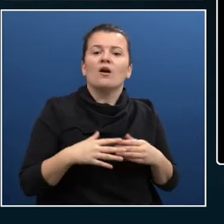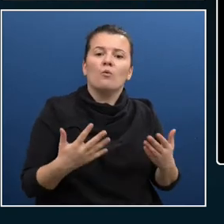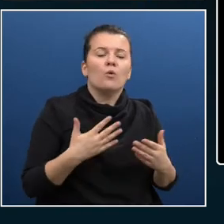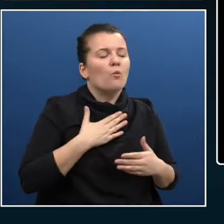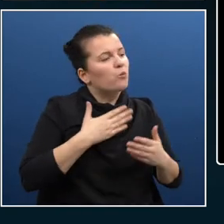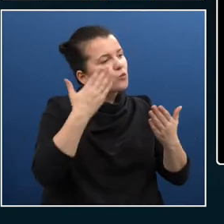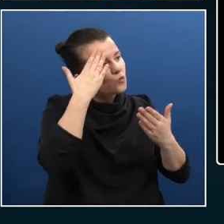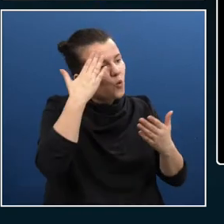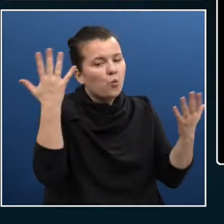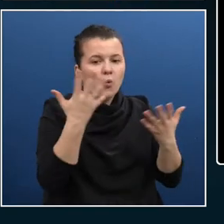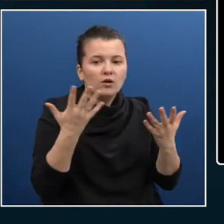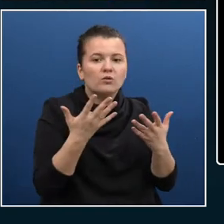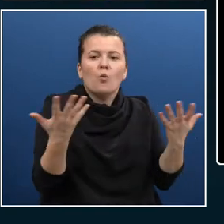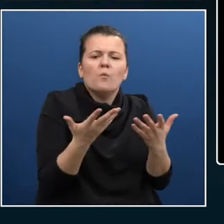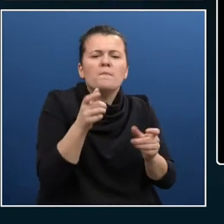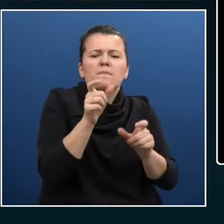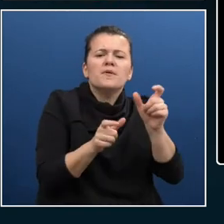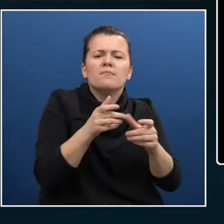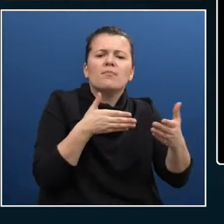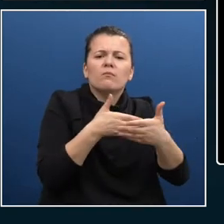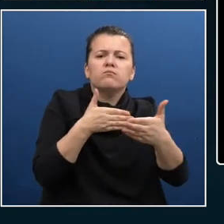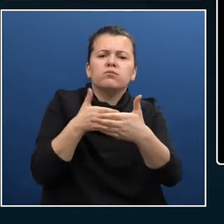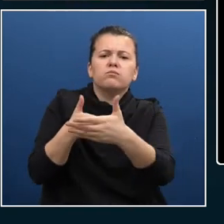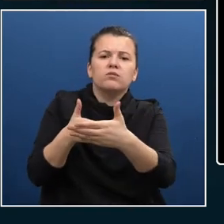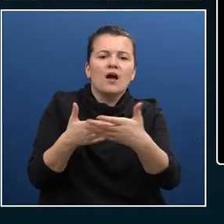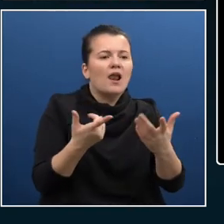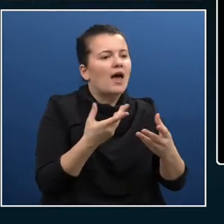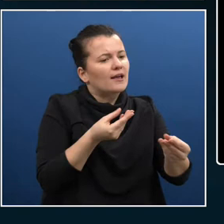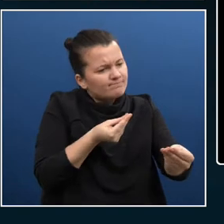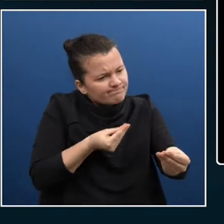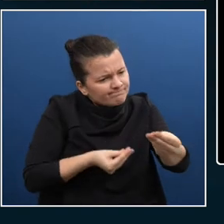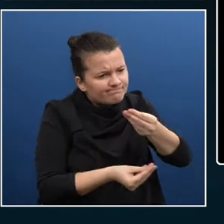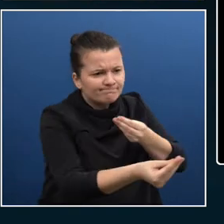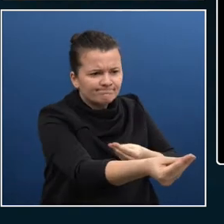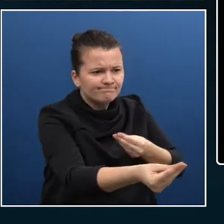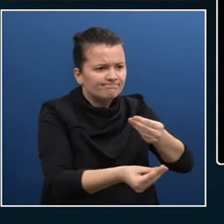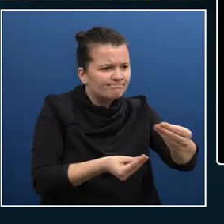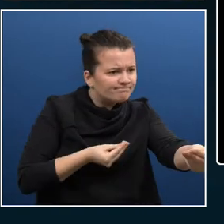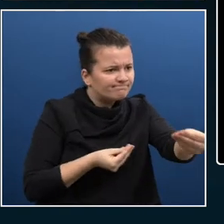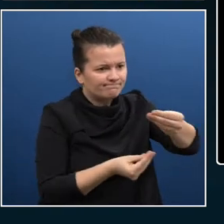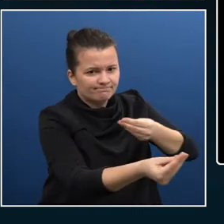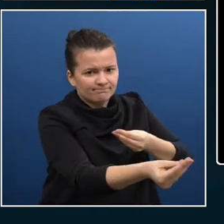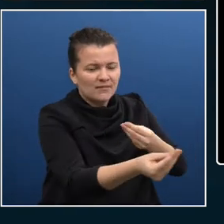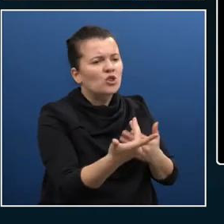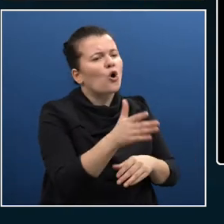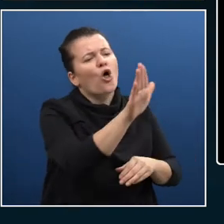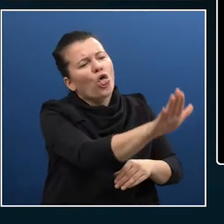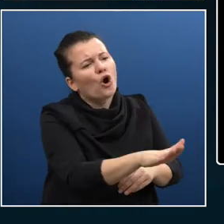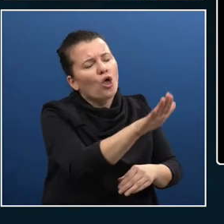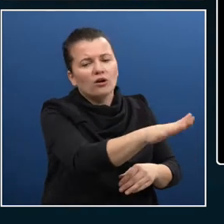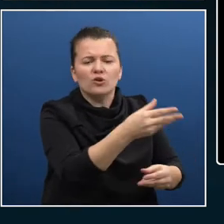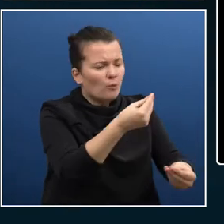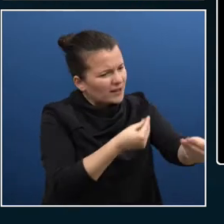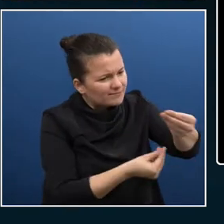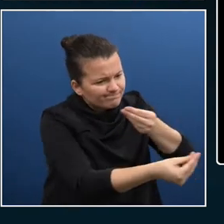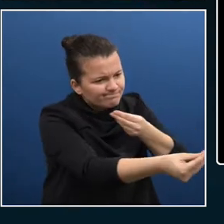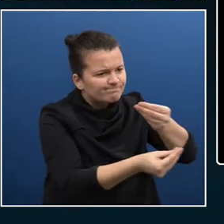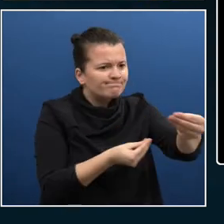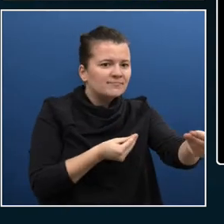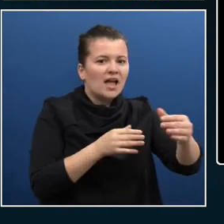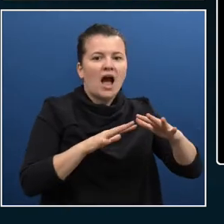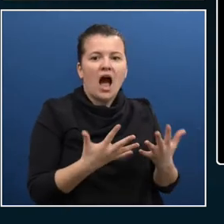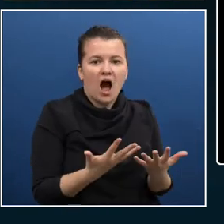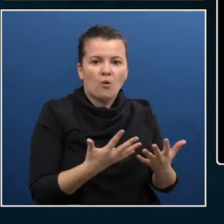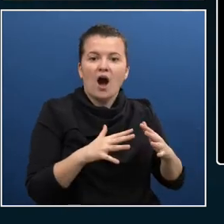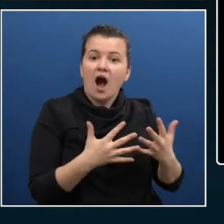I want to go from pity to sympathy to empathy and to compassion. But how do I do that? How do I improve my emotional engagement? And you do that by